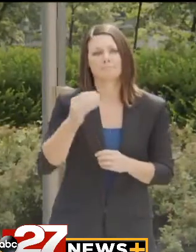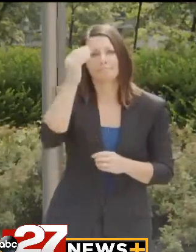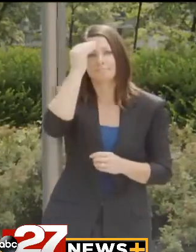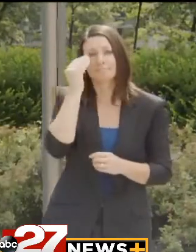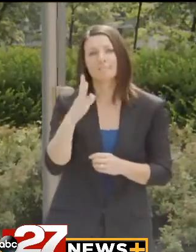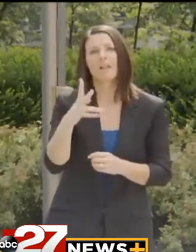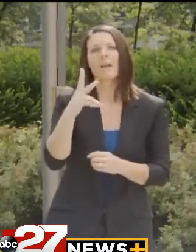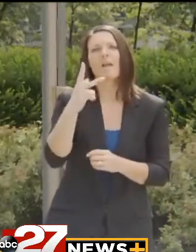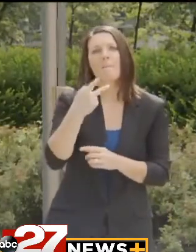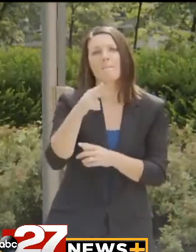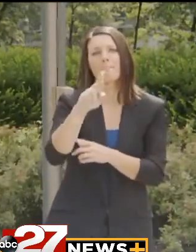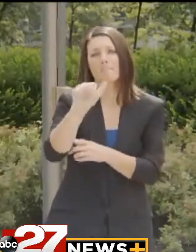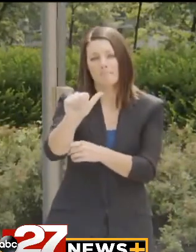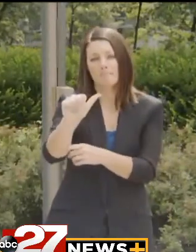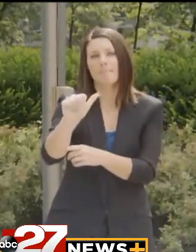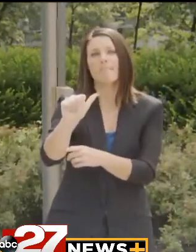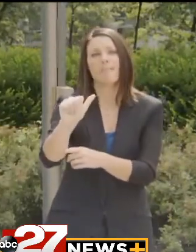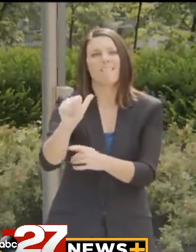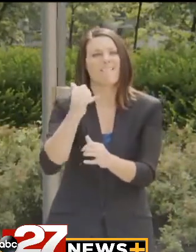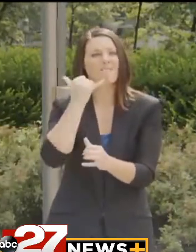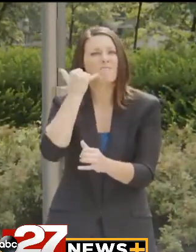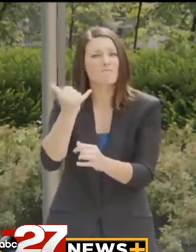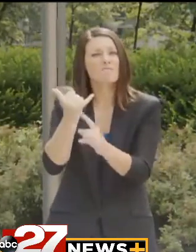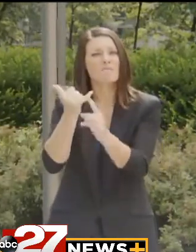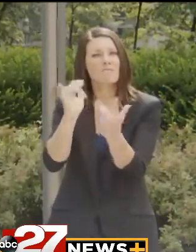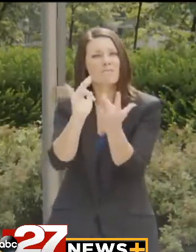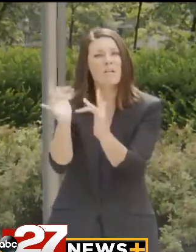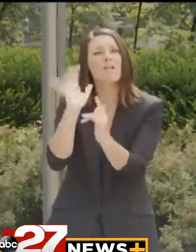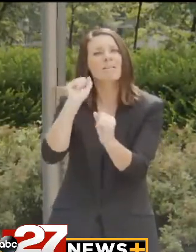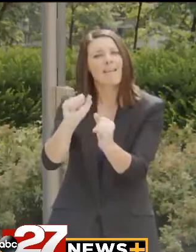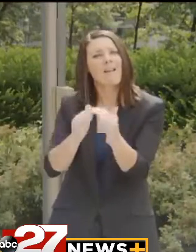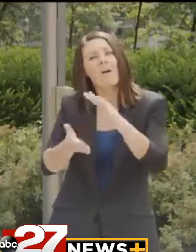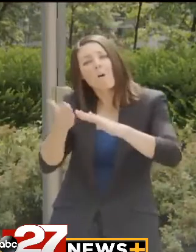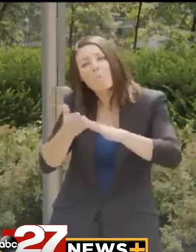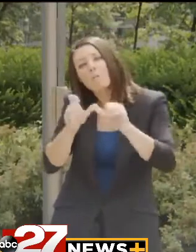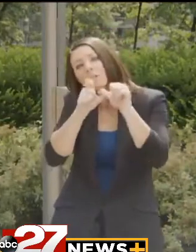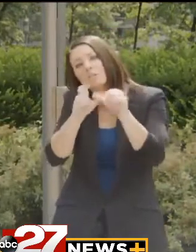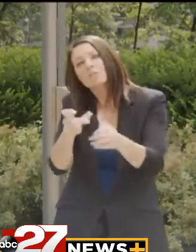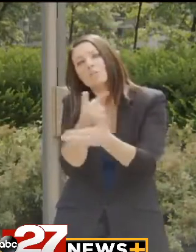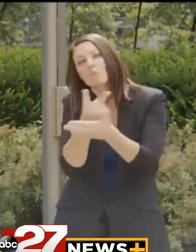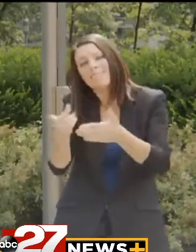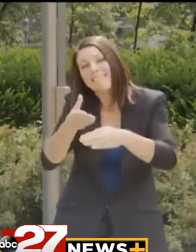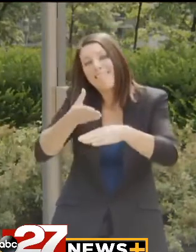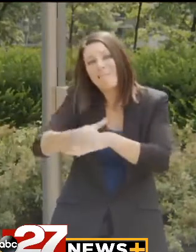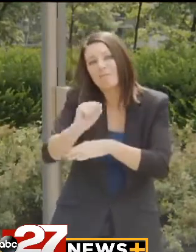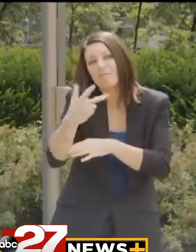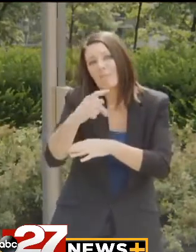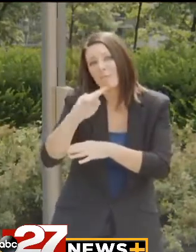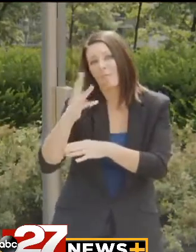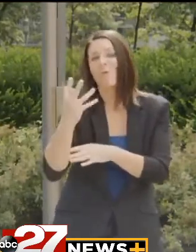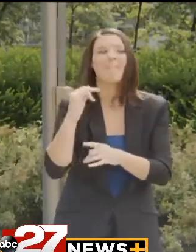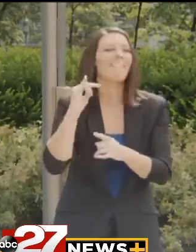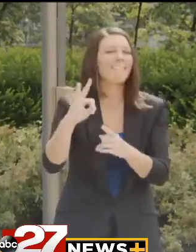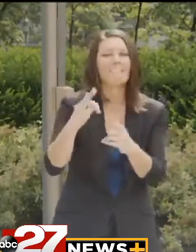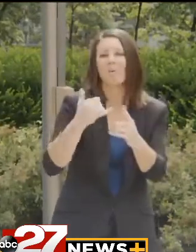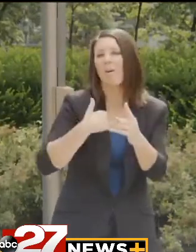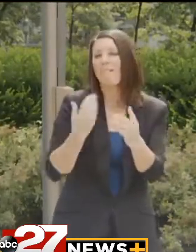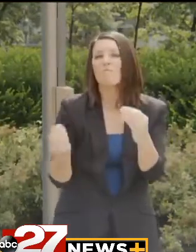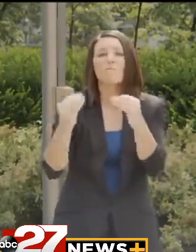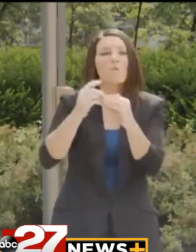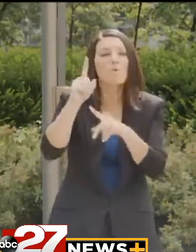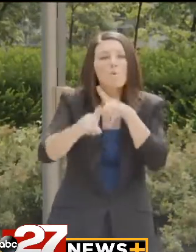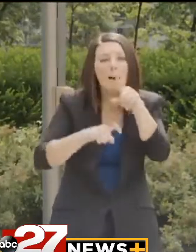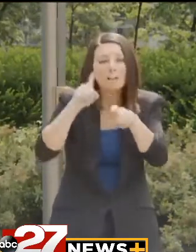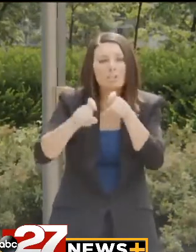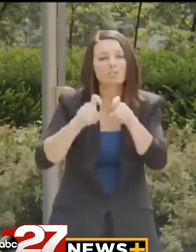our PUA hotline will remain in operation for two weeks after September 4th so that any outstanding questions